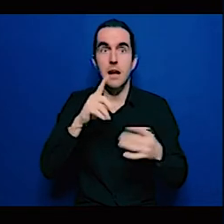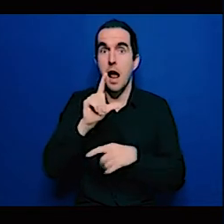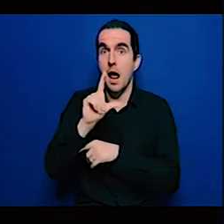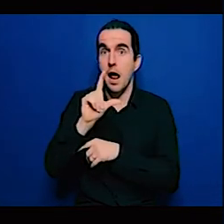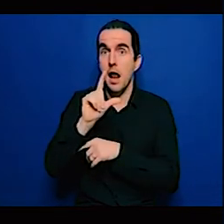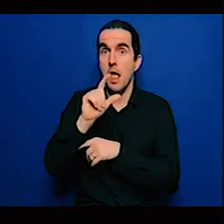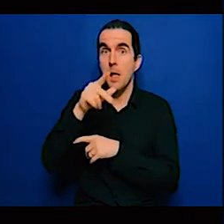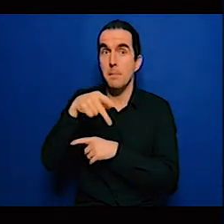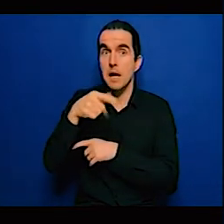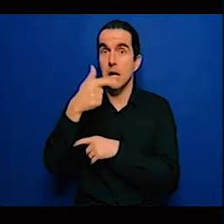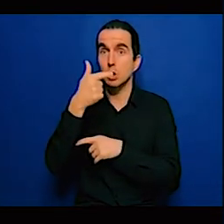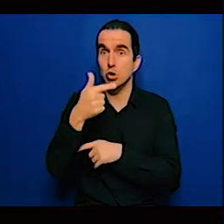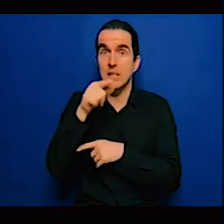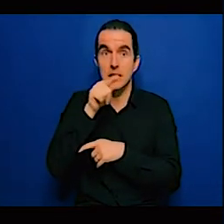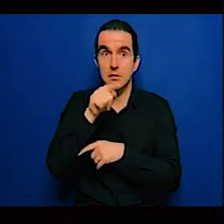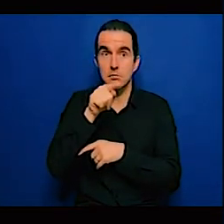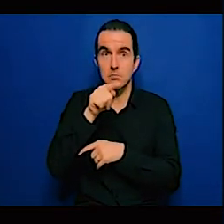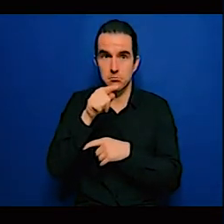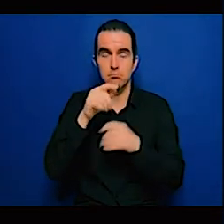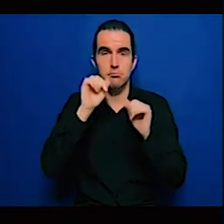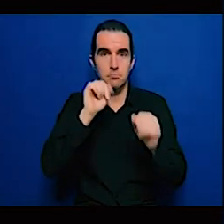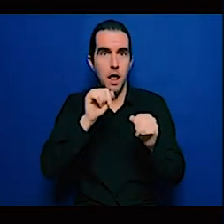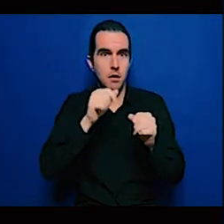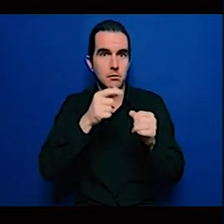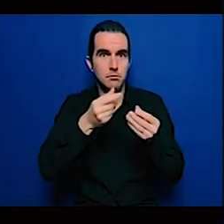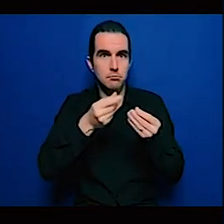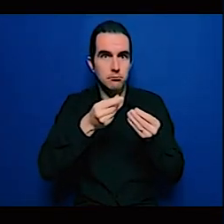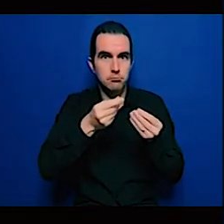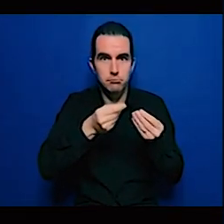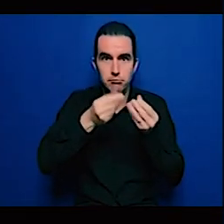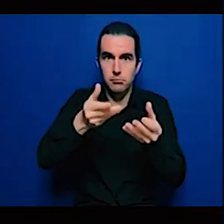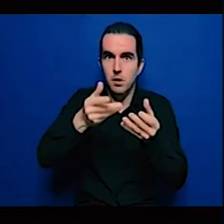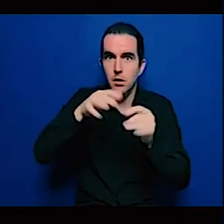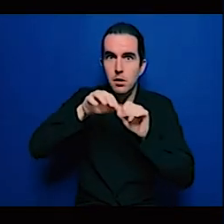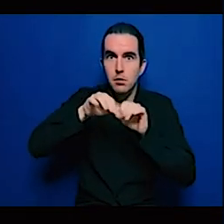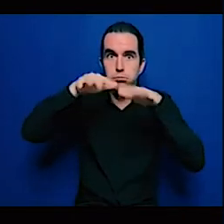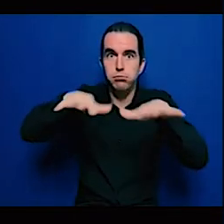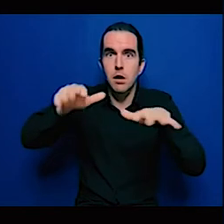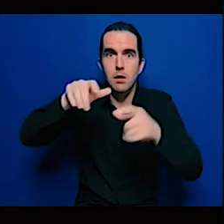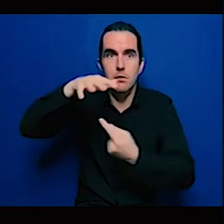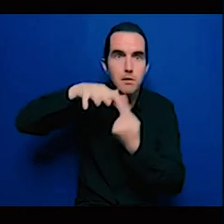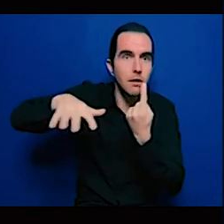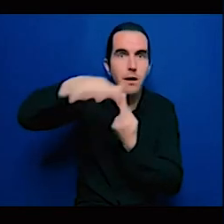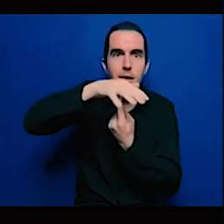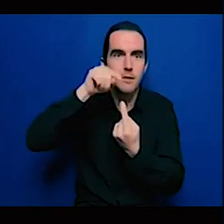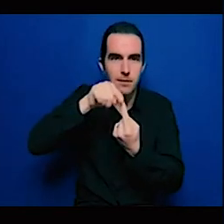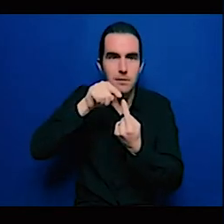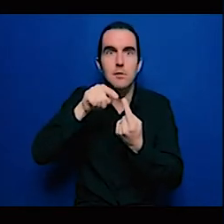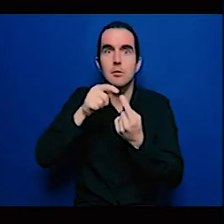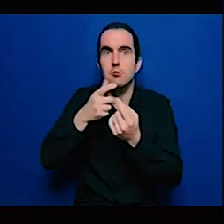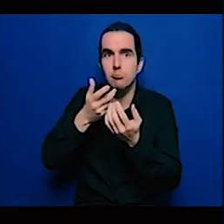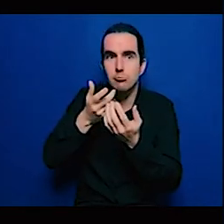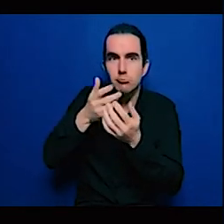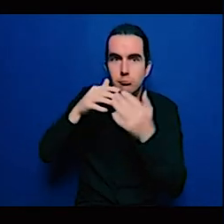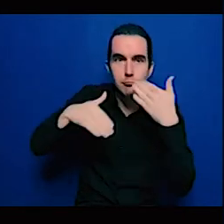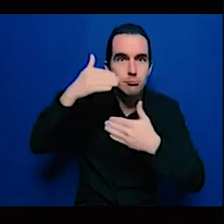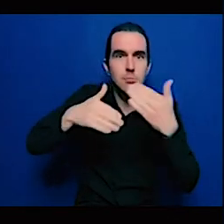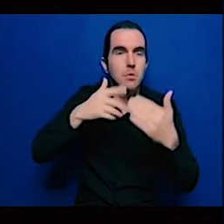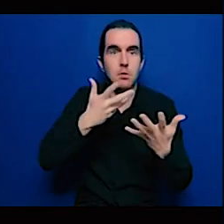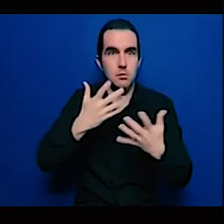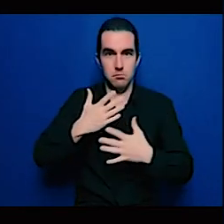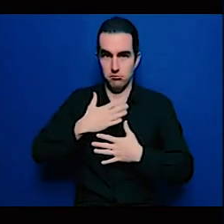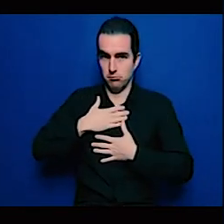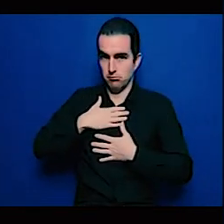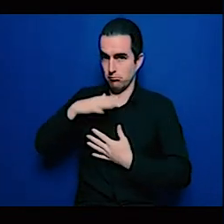a massive uptick in those types of projects in terms of utilizing natural gas then on the other part around the